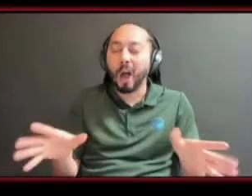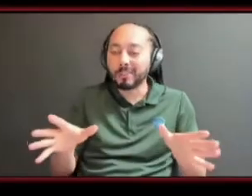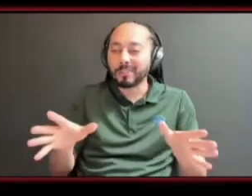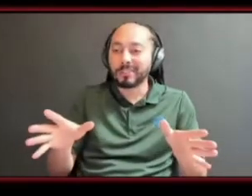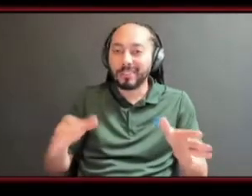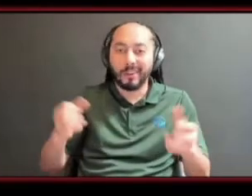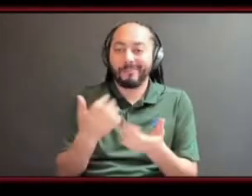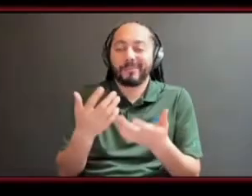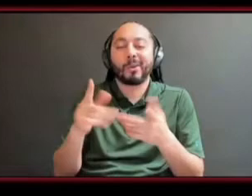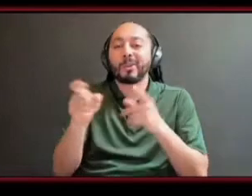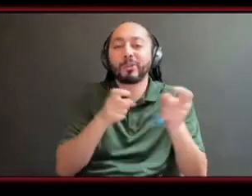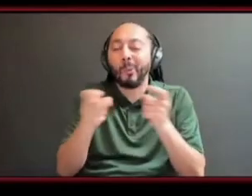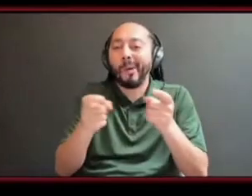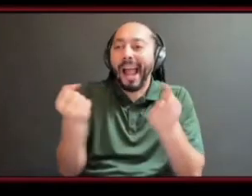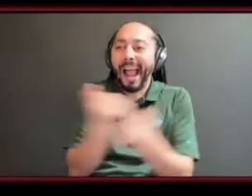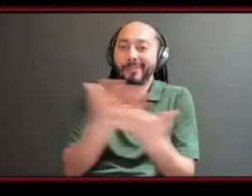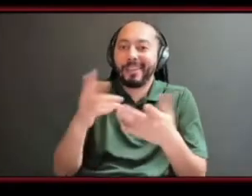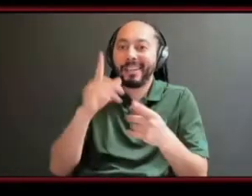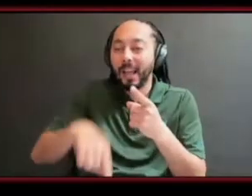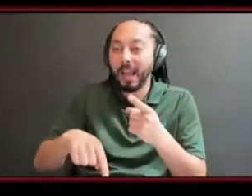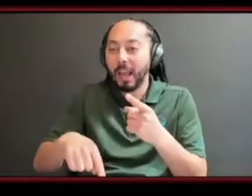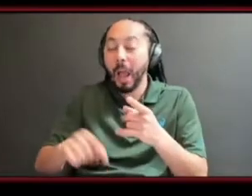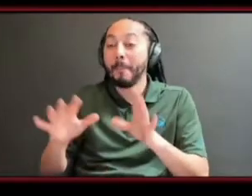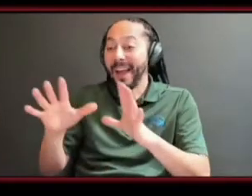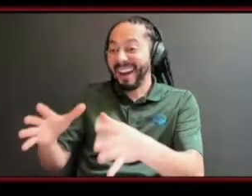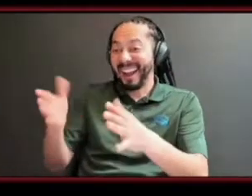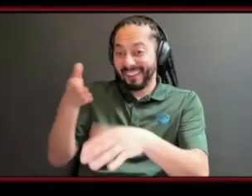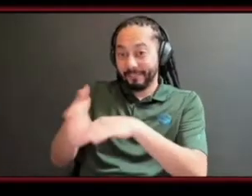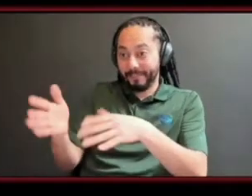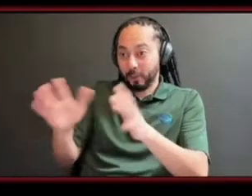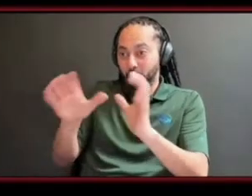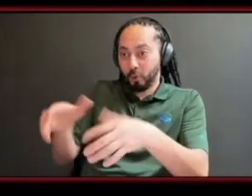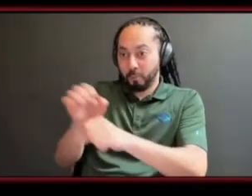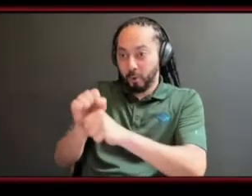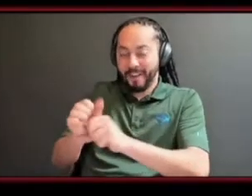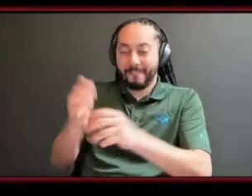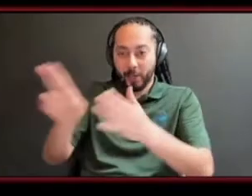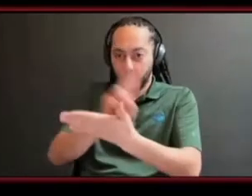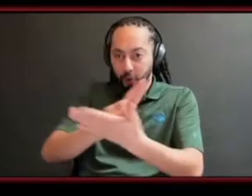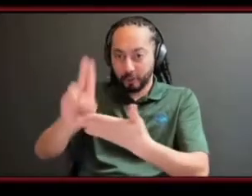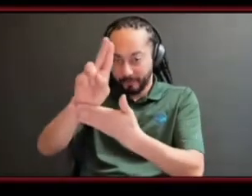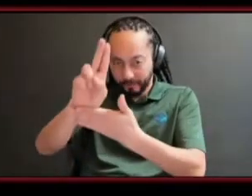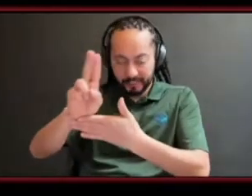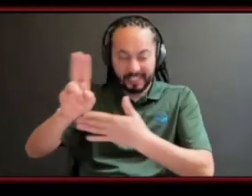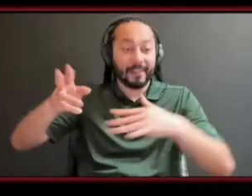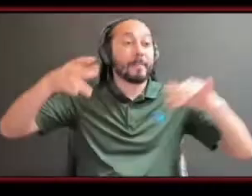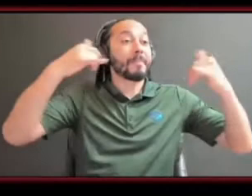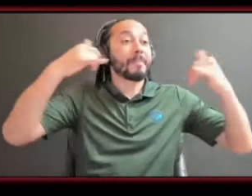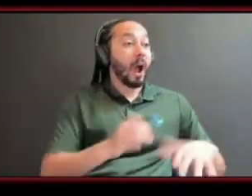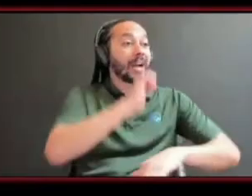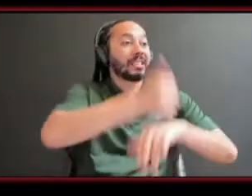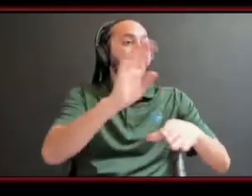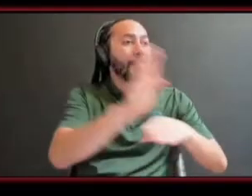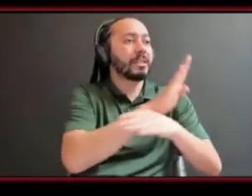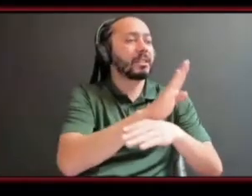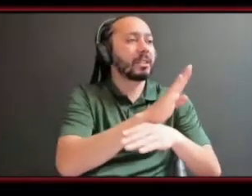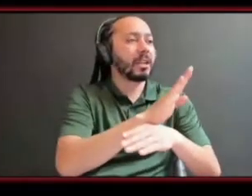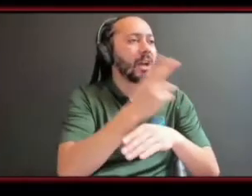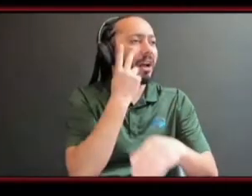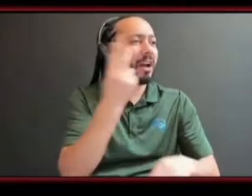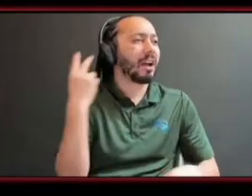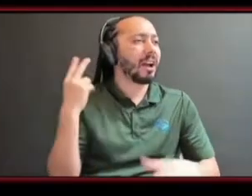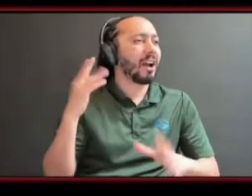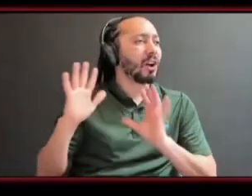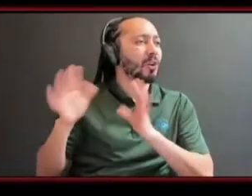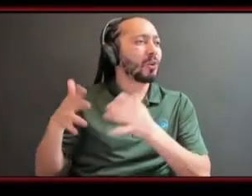outside of university with my own businesses that i needed that i needed that group setting so for those of you that are still in